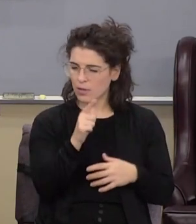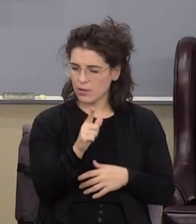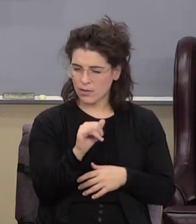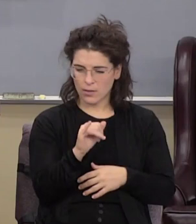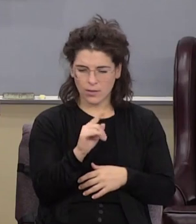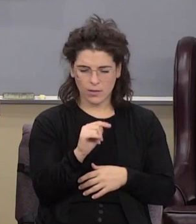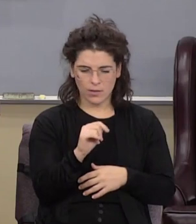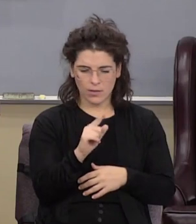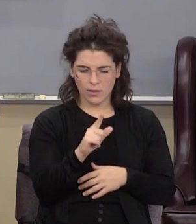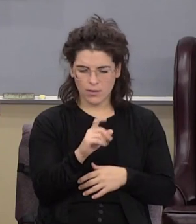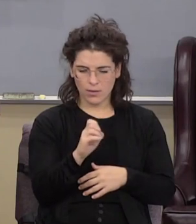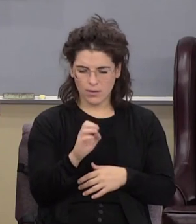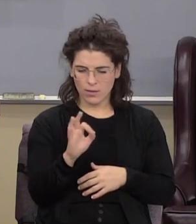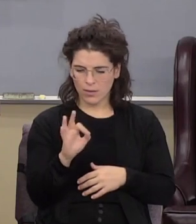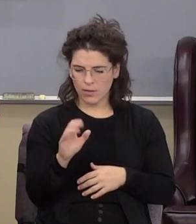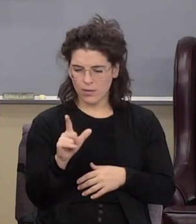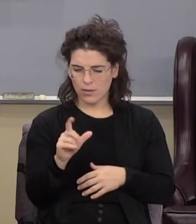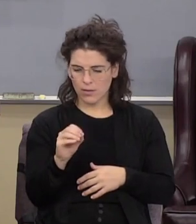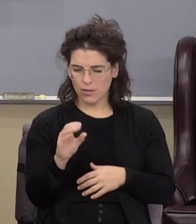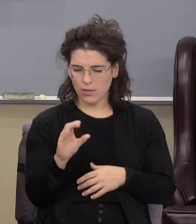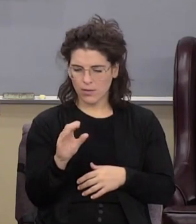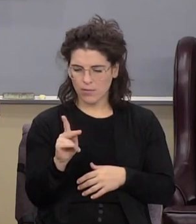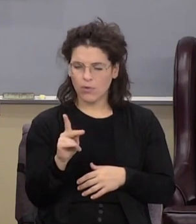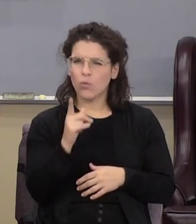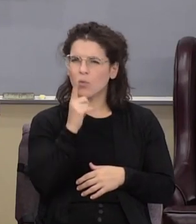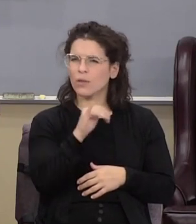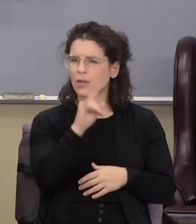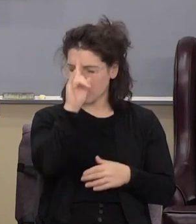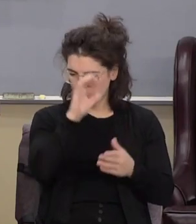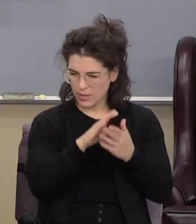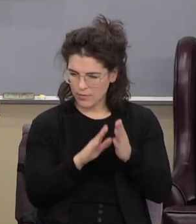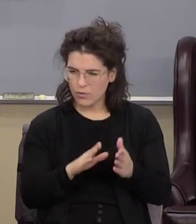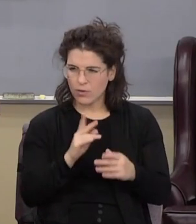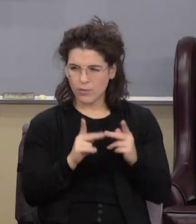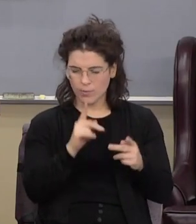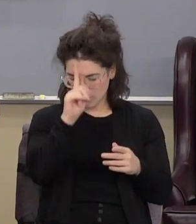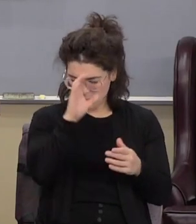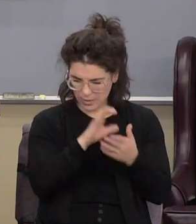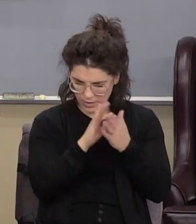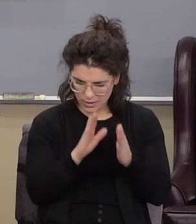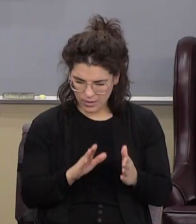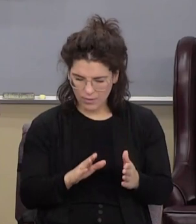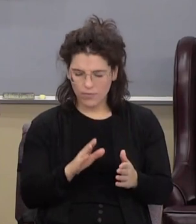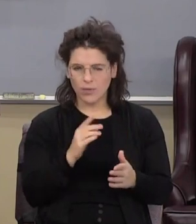it's your little flock who are the believers people who believe the gospel of the kingdom